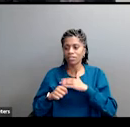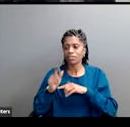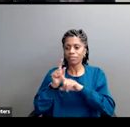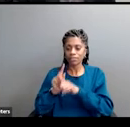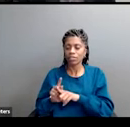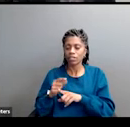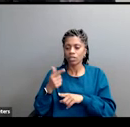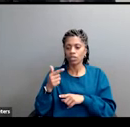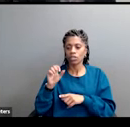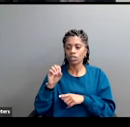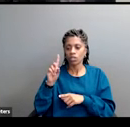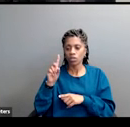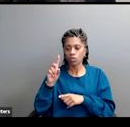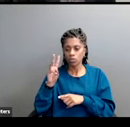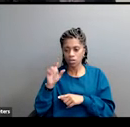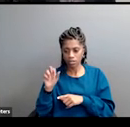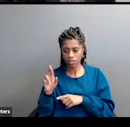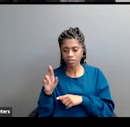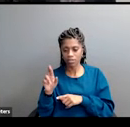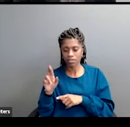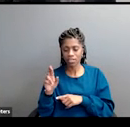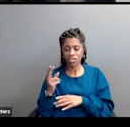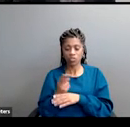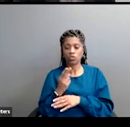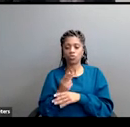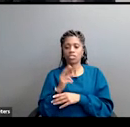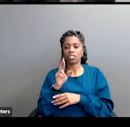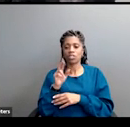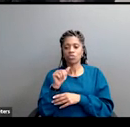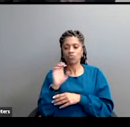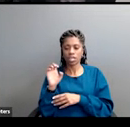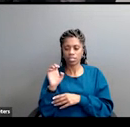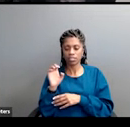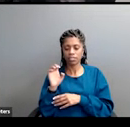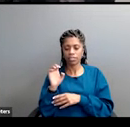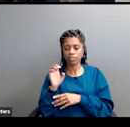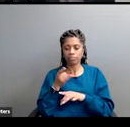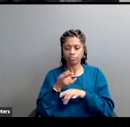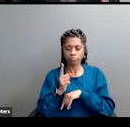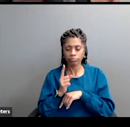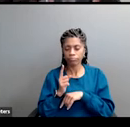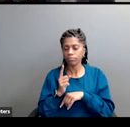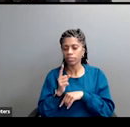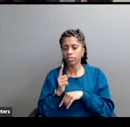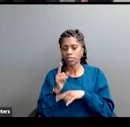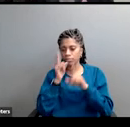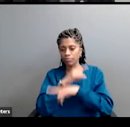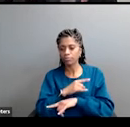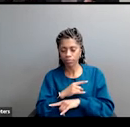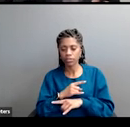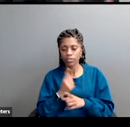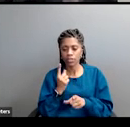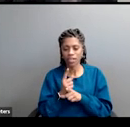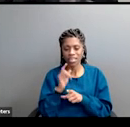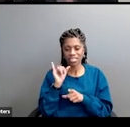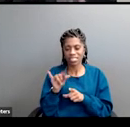racial resentment to build opposition to government's economic policies. And so here, I really want to pick up on